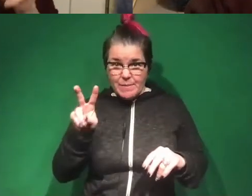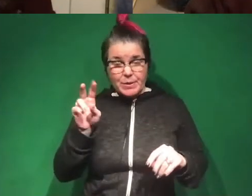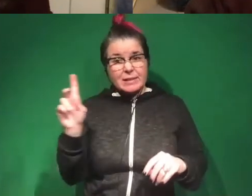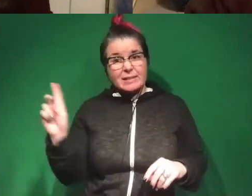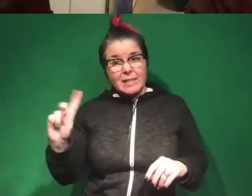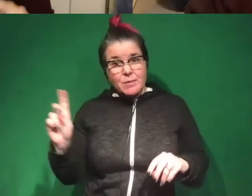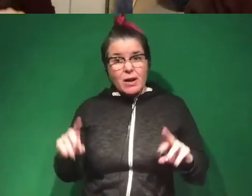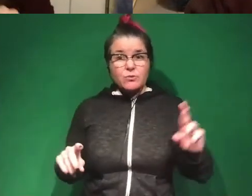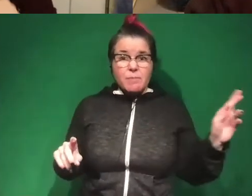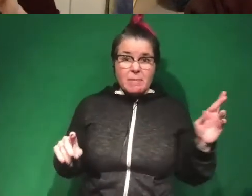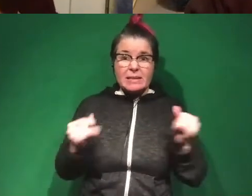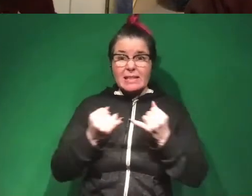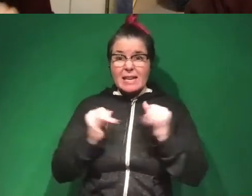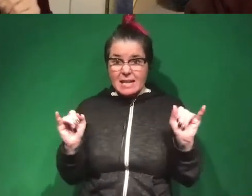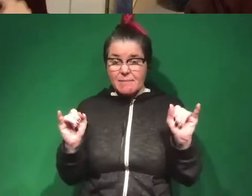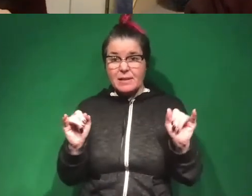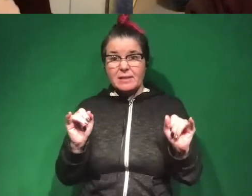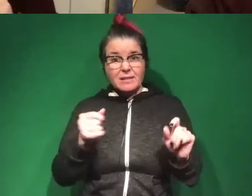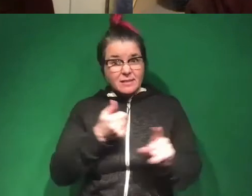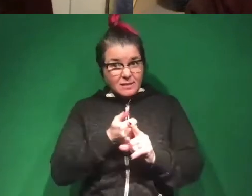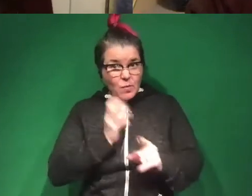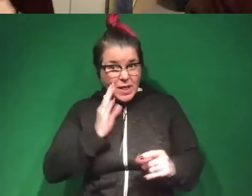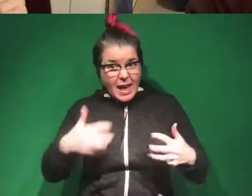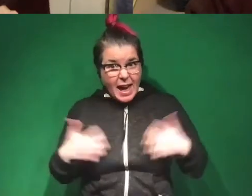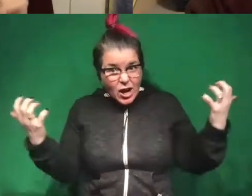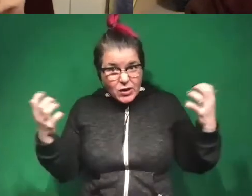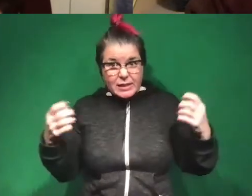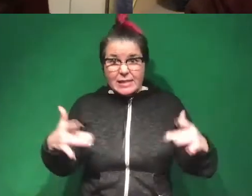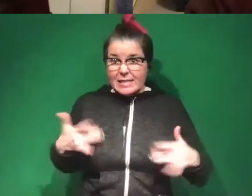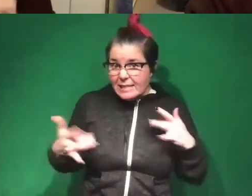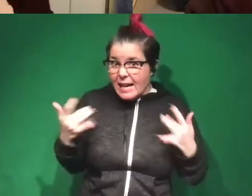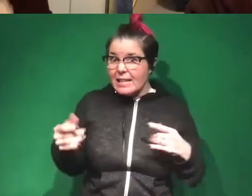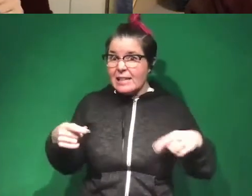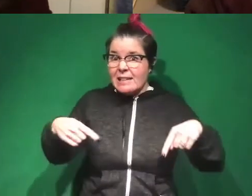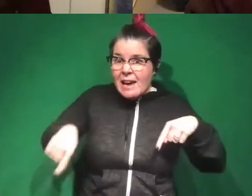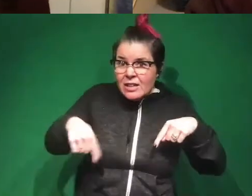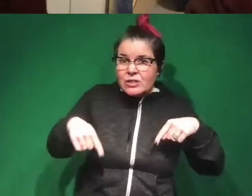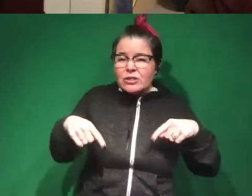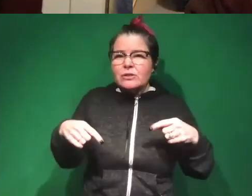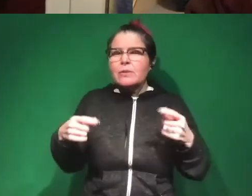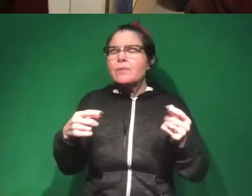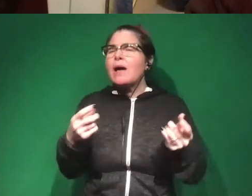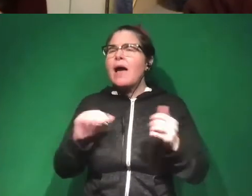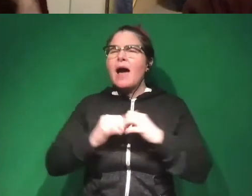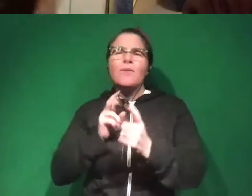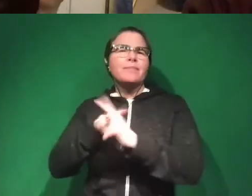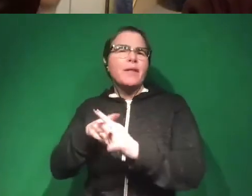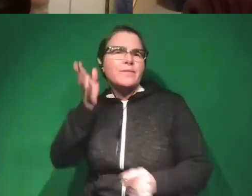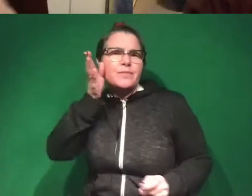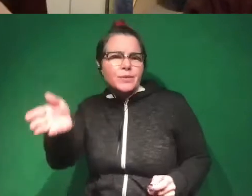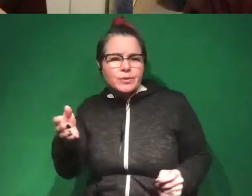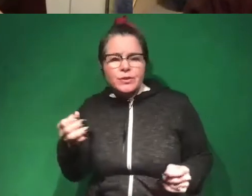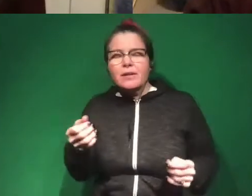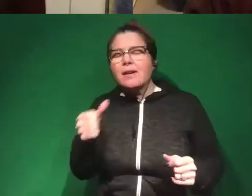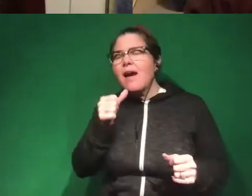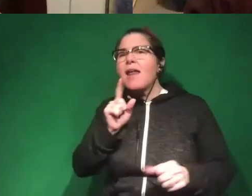Republicans, independents more likely to be angry? Are they more likely to be excited? Are they more likely to be anxious? And what does that say about the future? So that's not prediction in